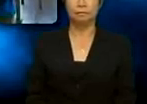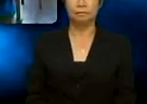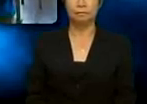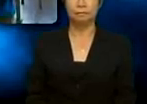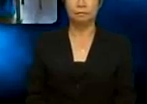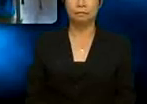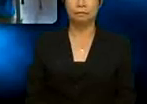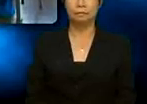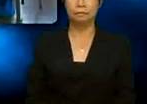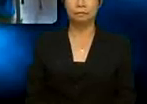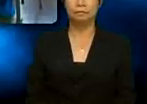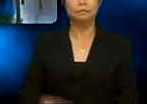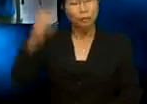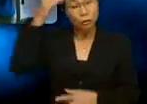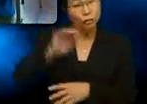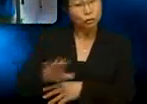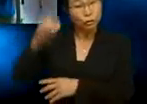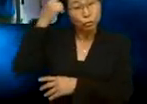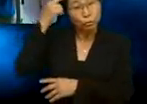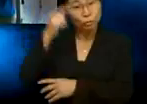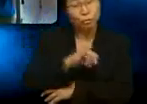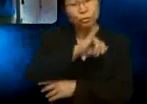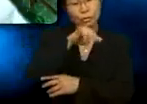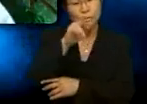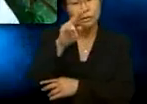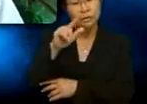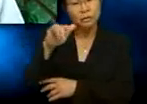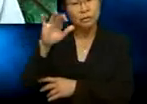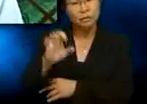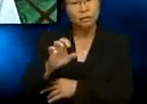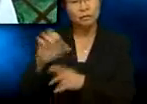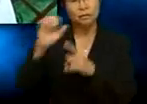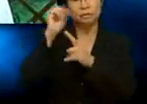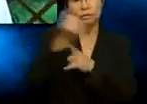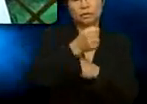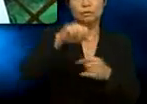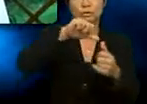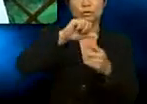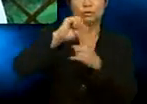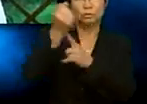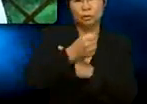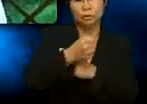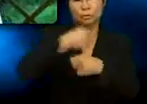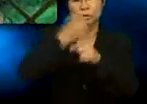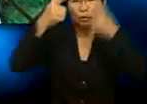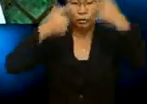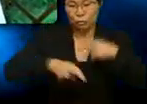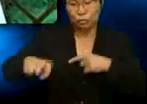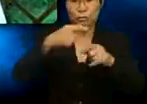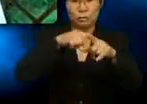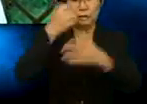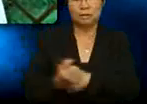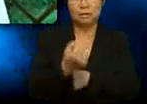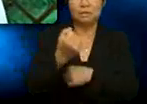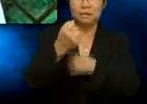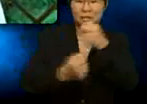Okay. You know, the geography society ought to make a trip somewhere this year. And as the committee responsible for organizing this